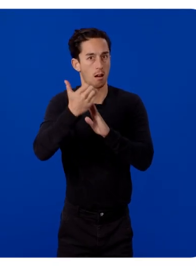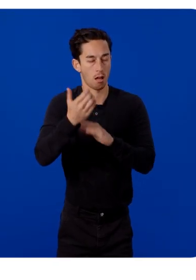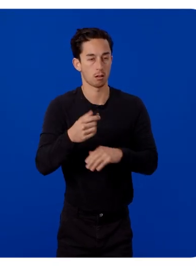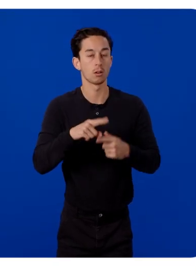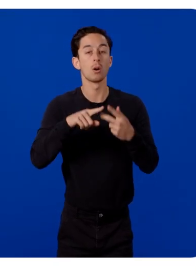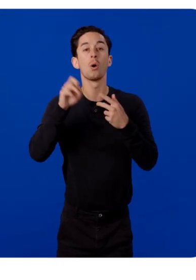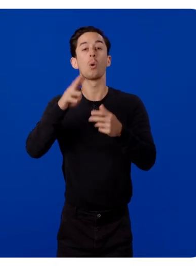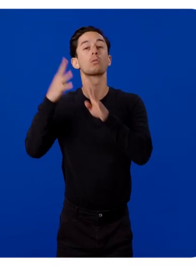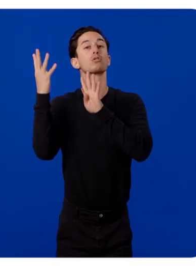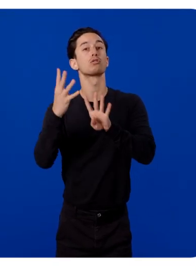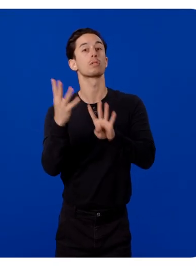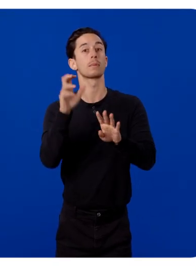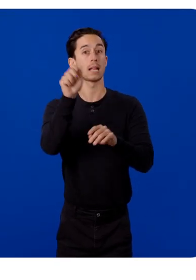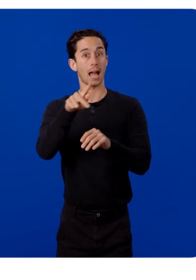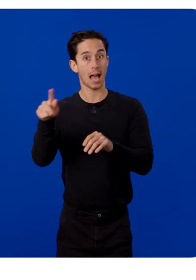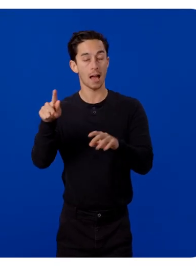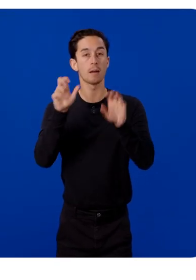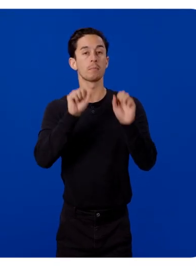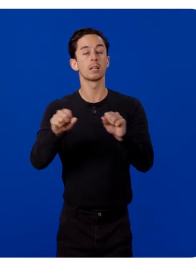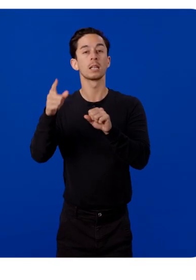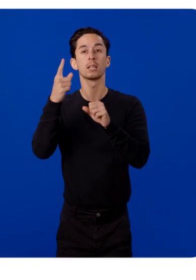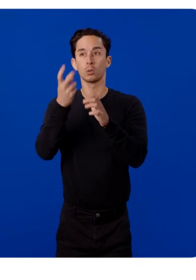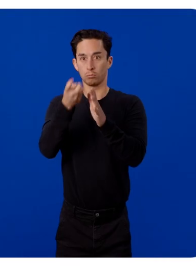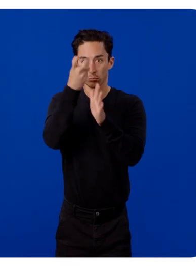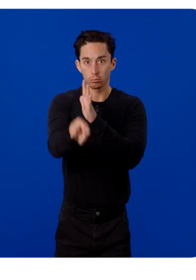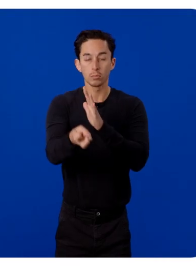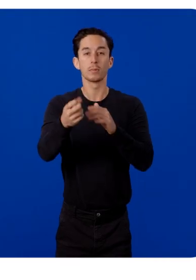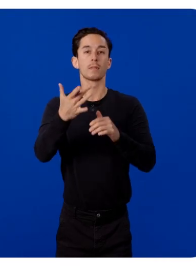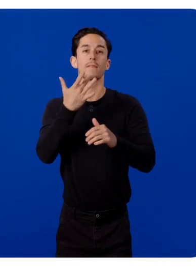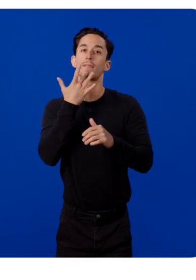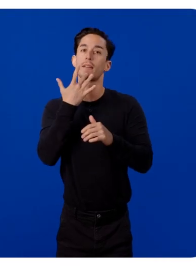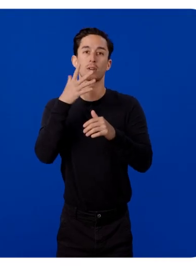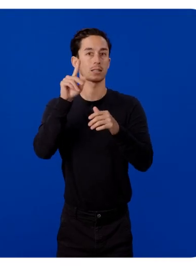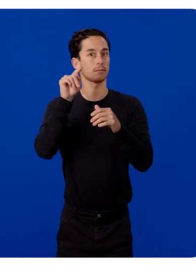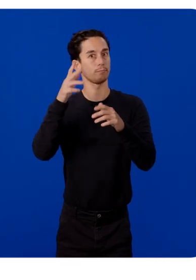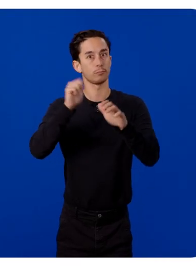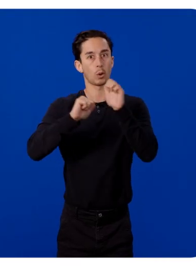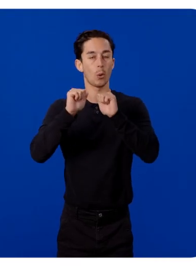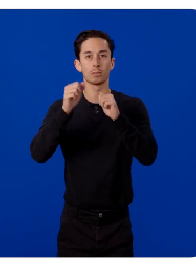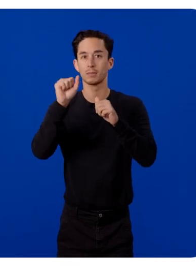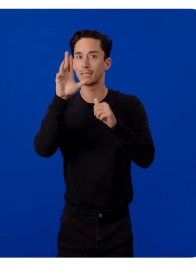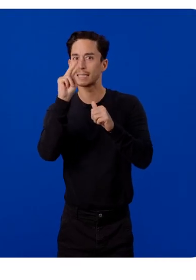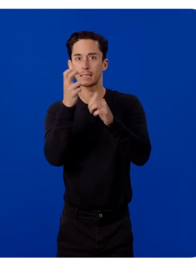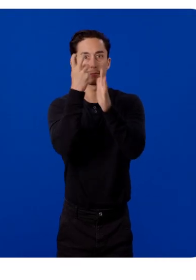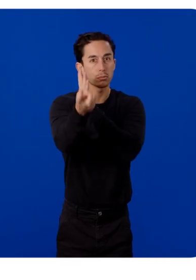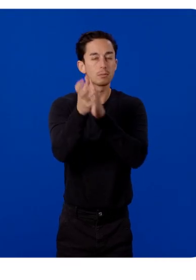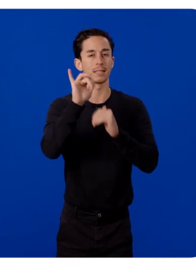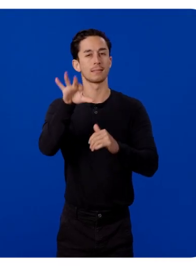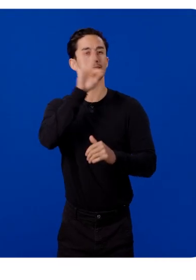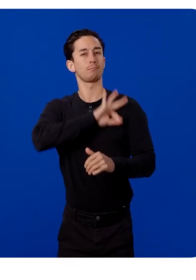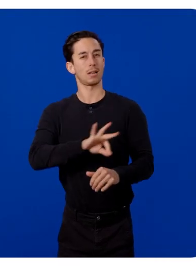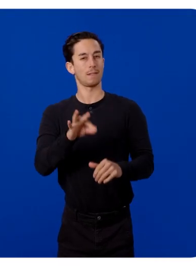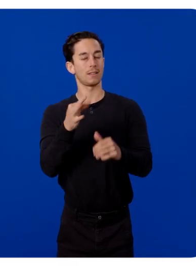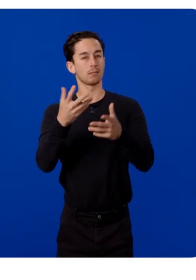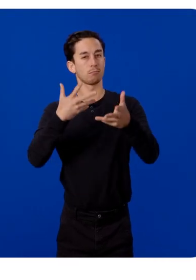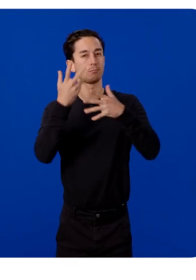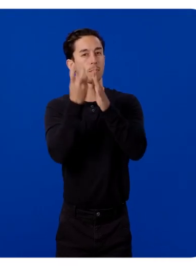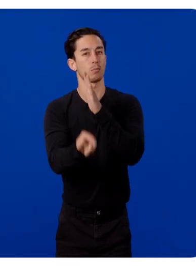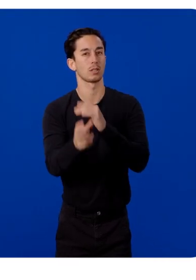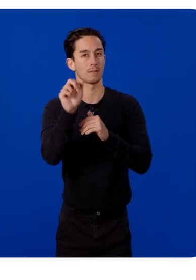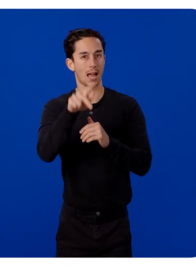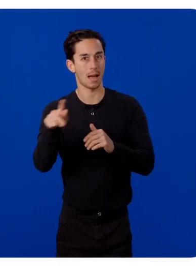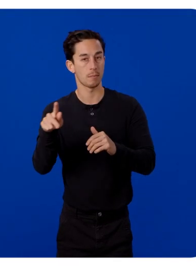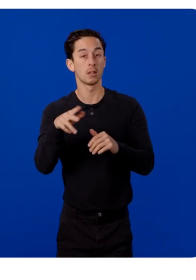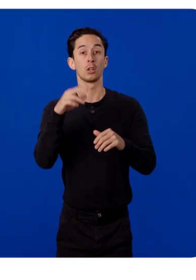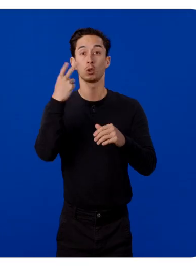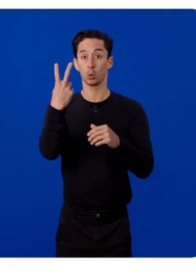Or a streaming app with the ability to immerse users in scenes from their favorite shows. That's the benefit of immersive apps. You can learn how to